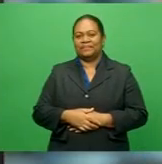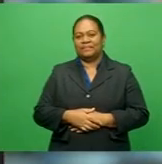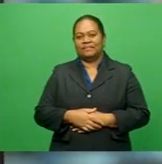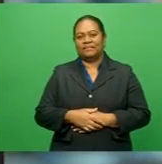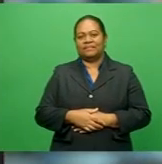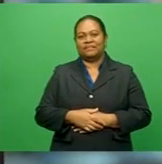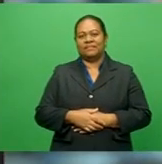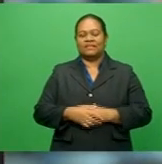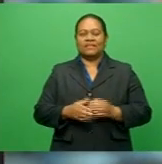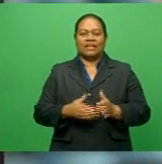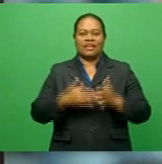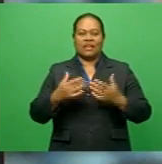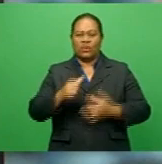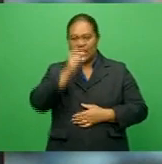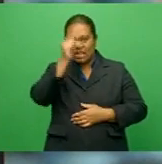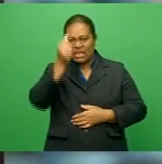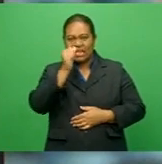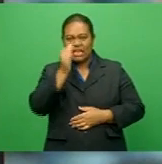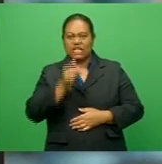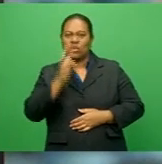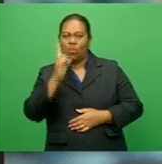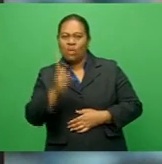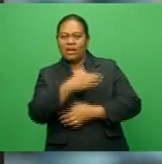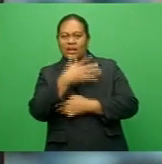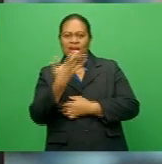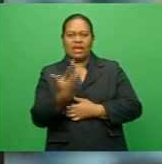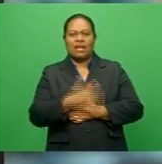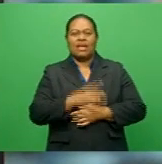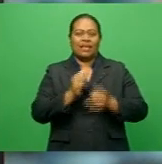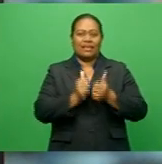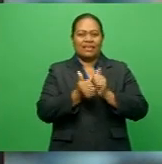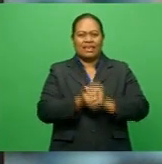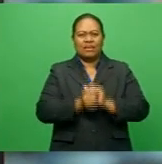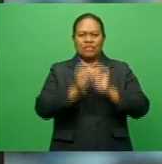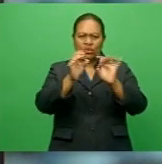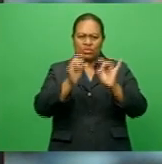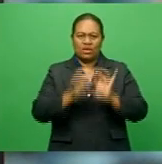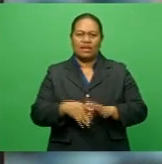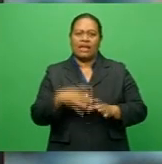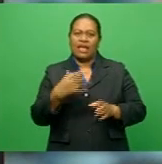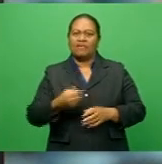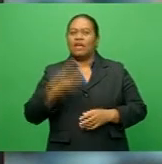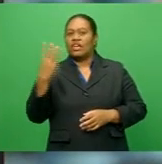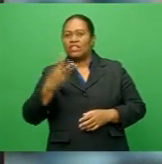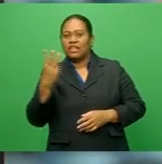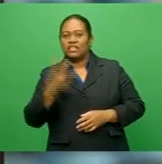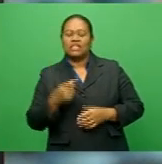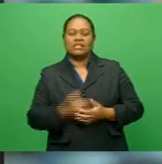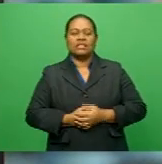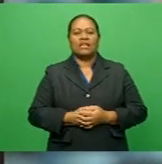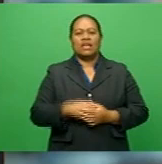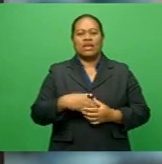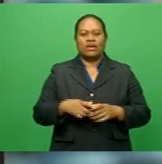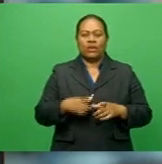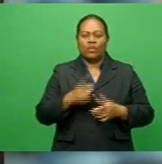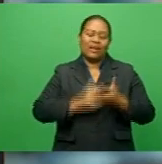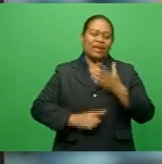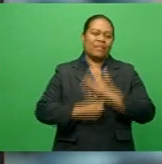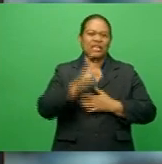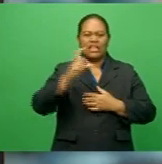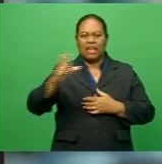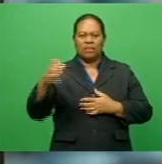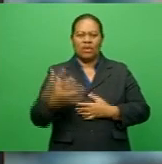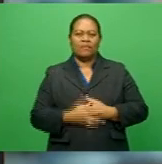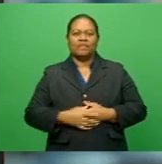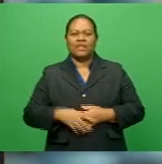India ended their one-day series in Australia on a high as they claimed a 13-run win in Canberra. And despite losing the